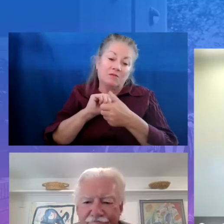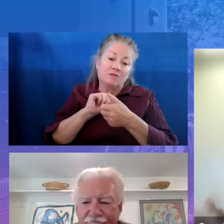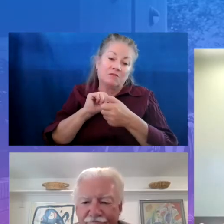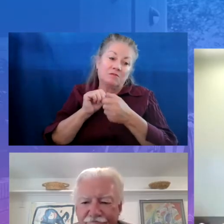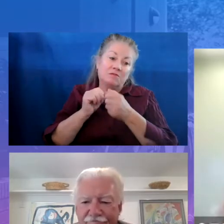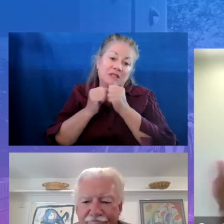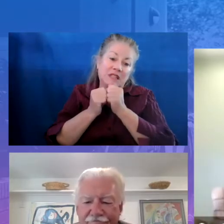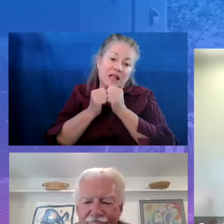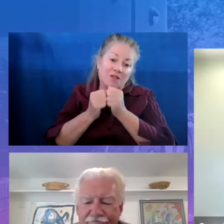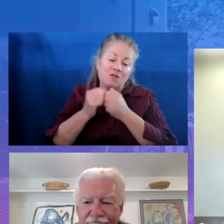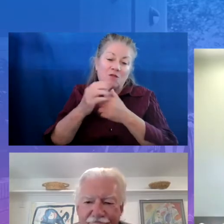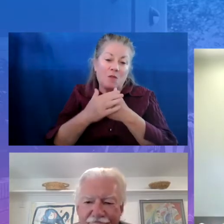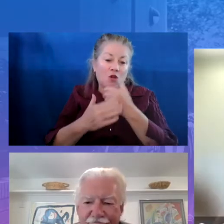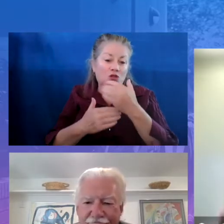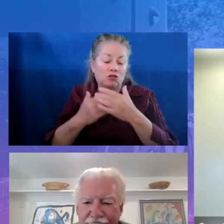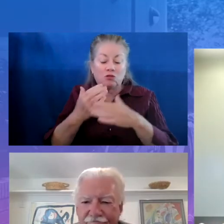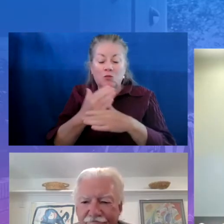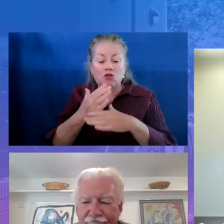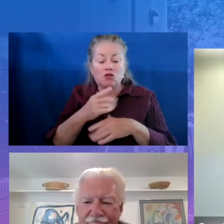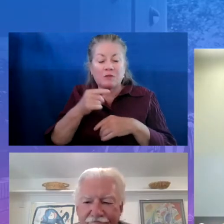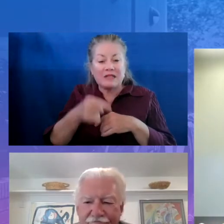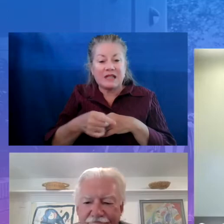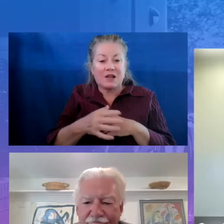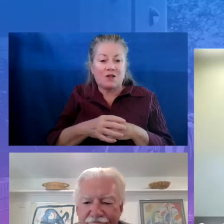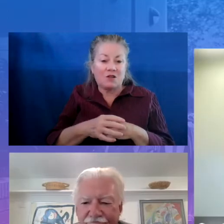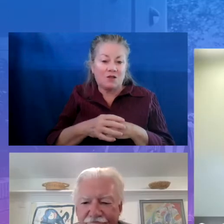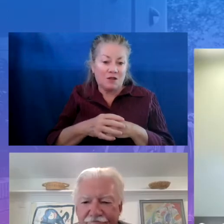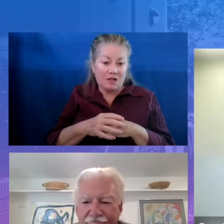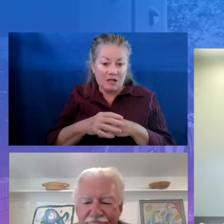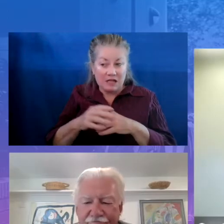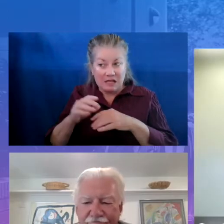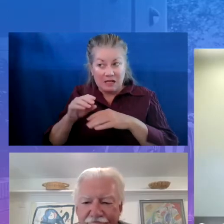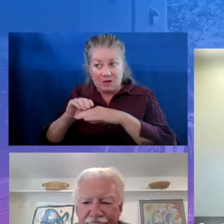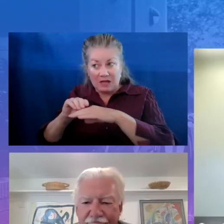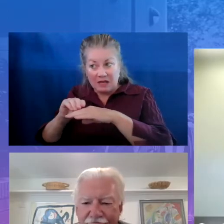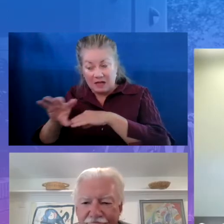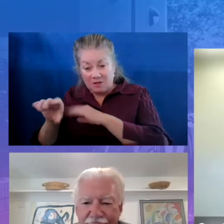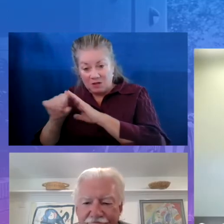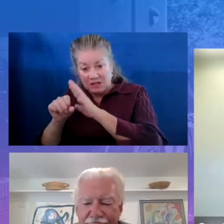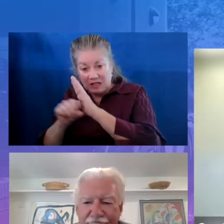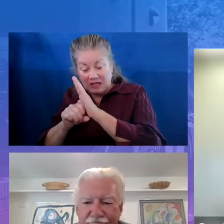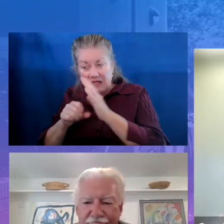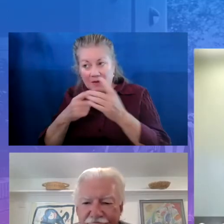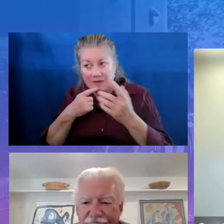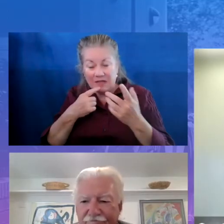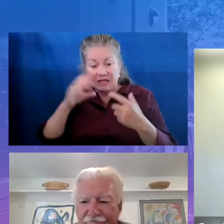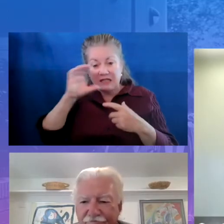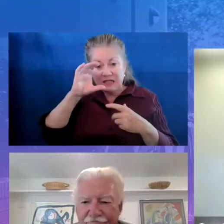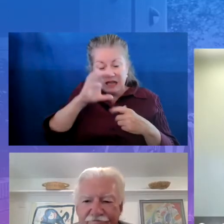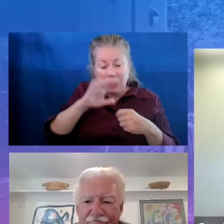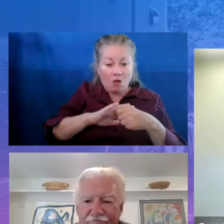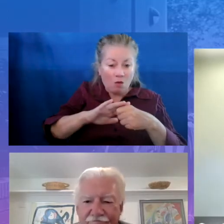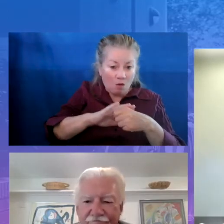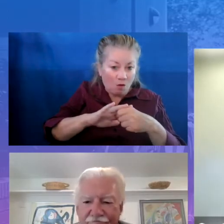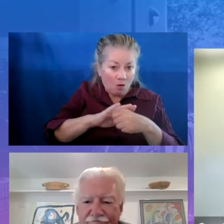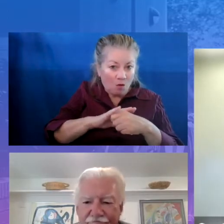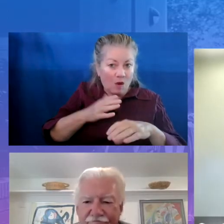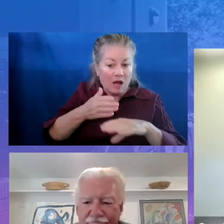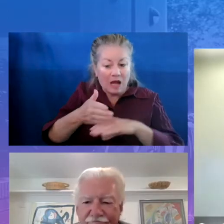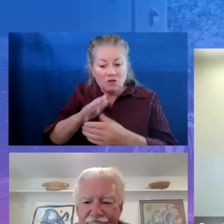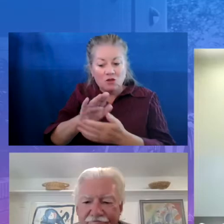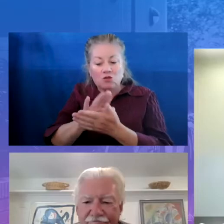advice to, that I would give to another state, you know, seek out your local, you know, afterschool alliance type